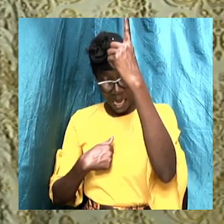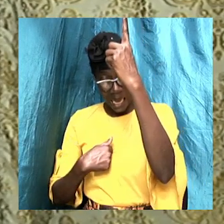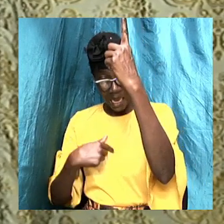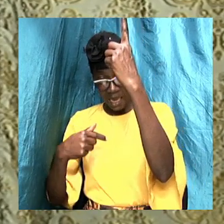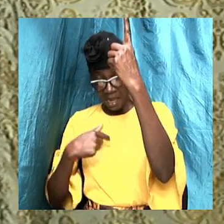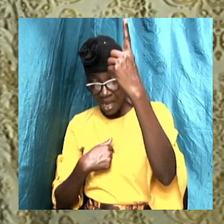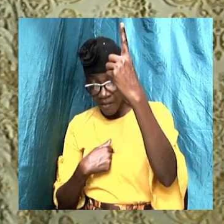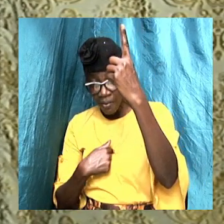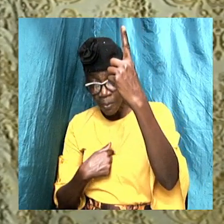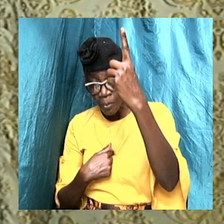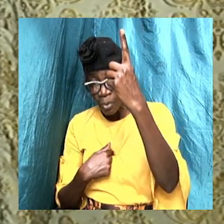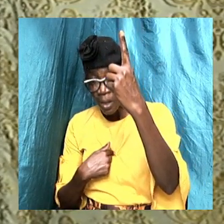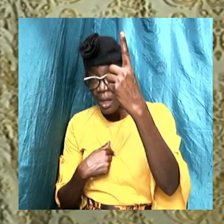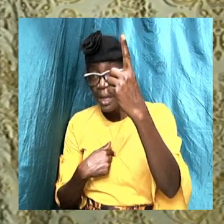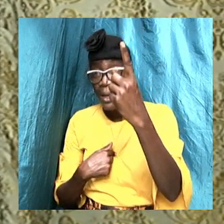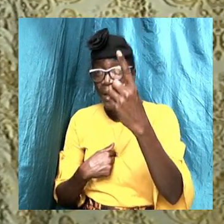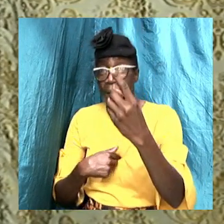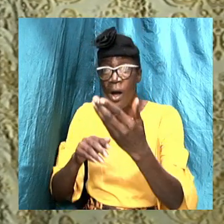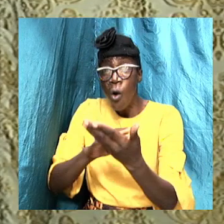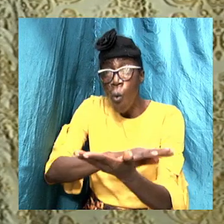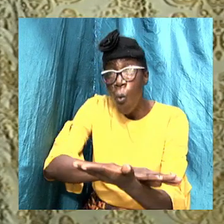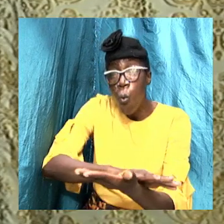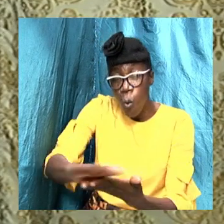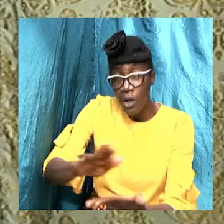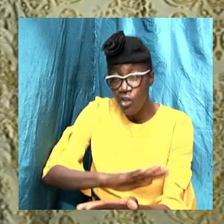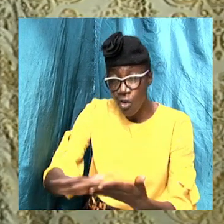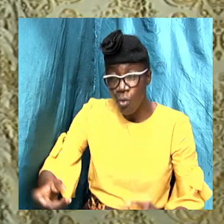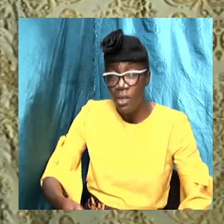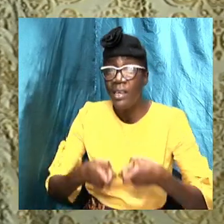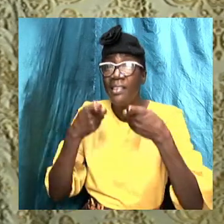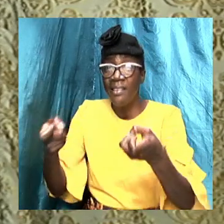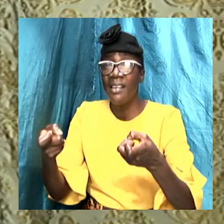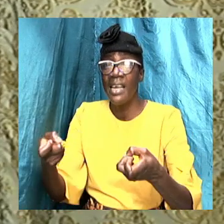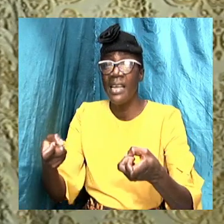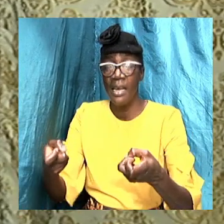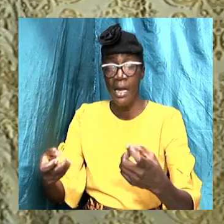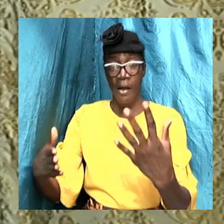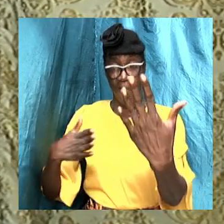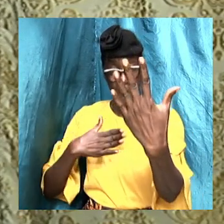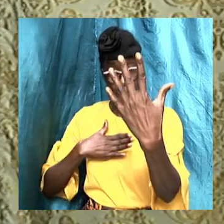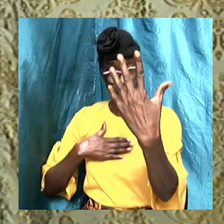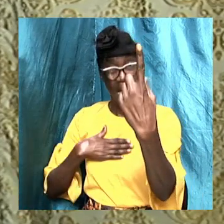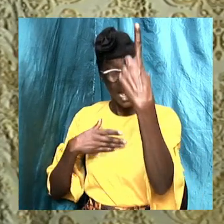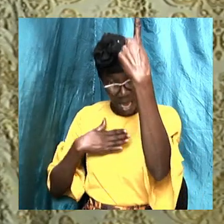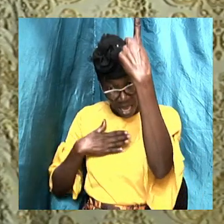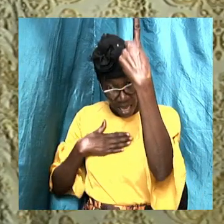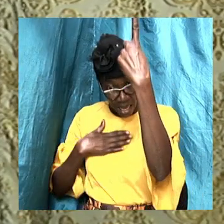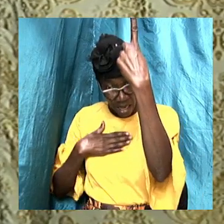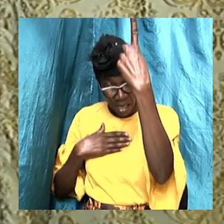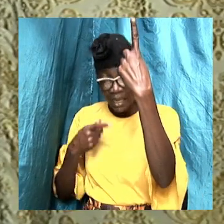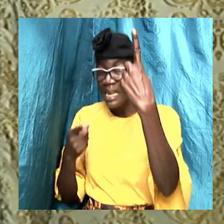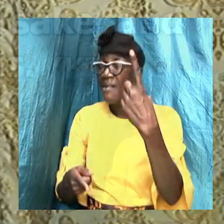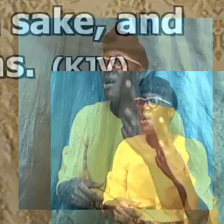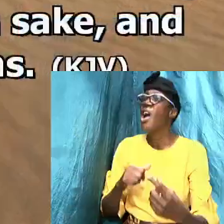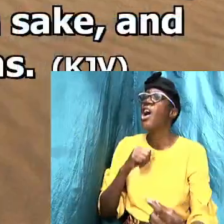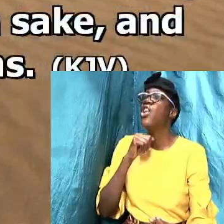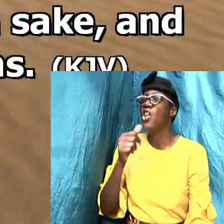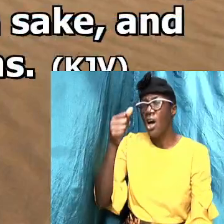out thy transgressions for mine own sake and will not remember thy